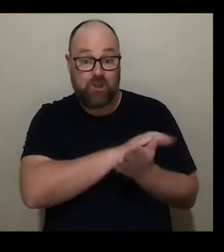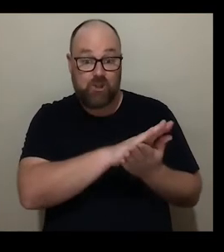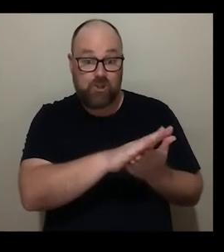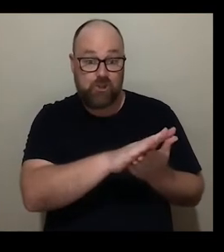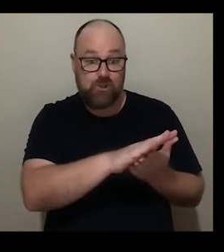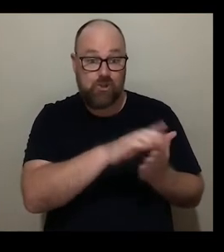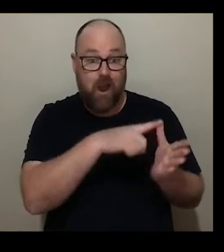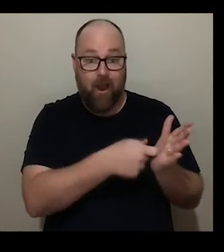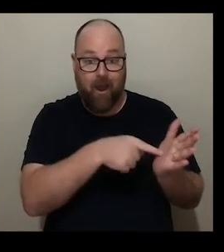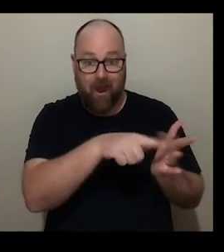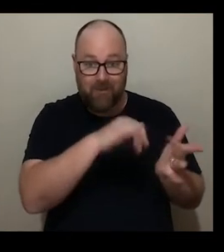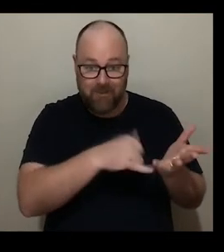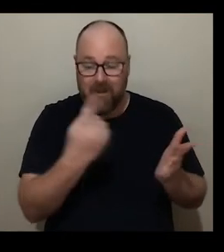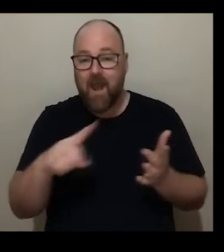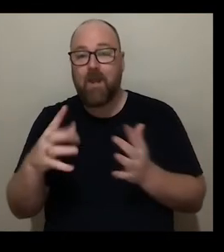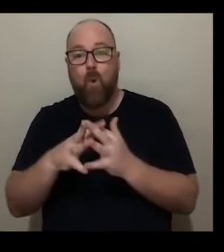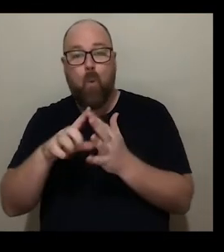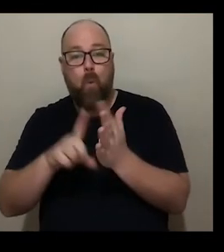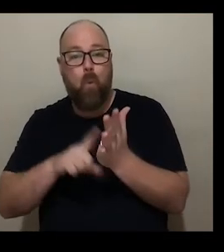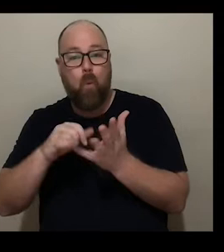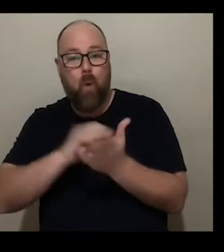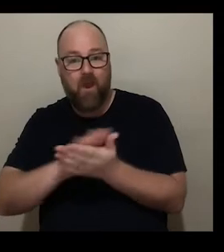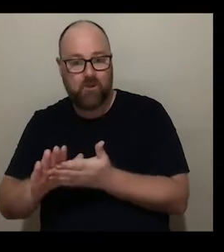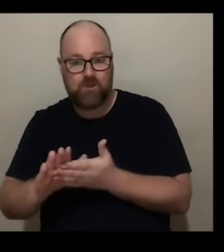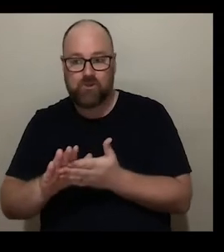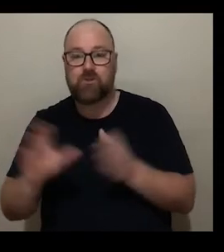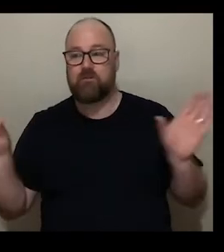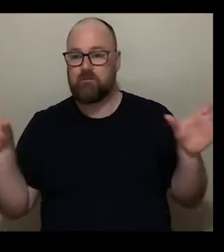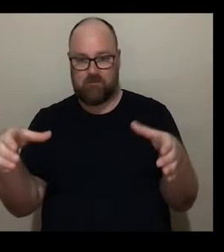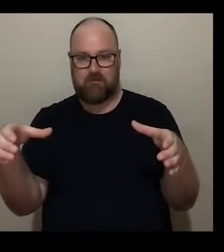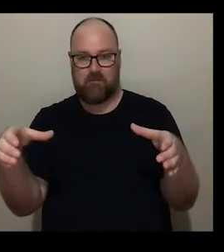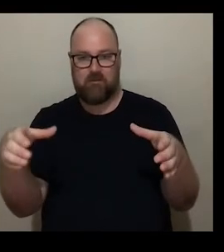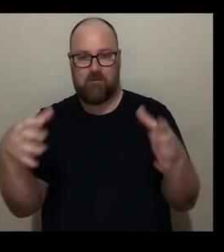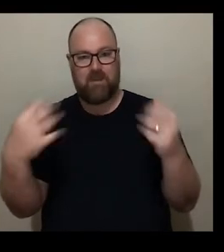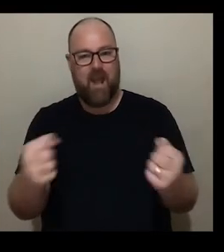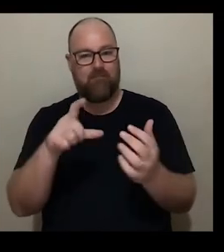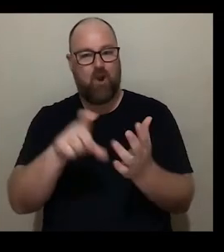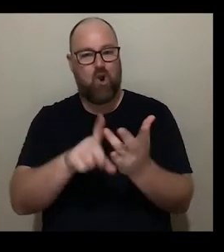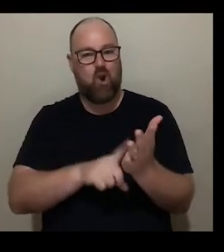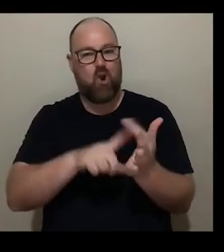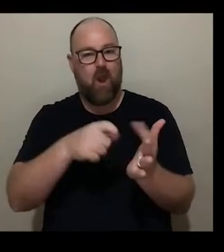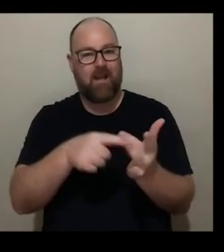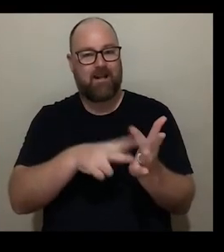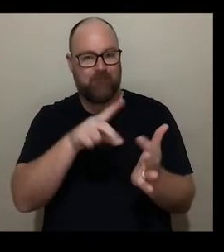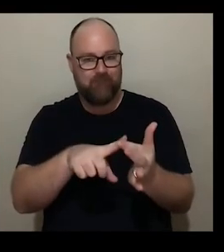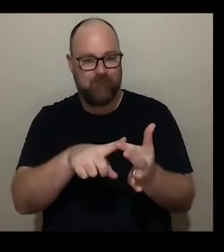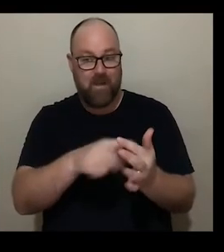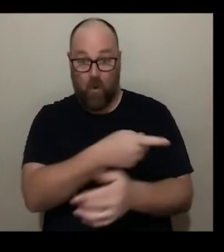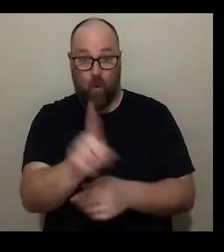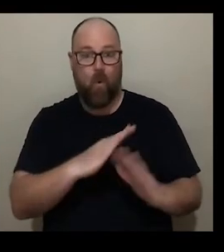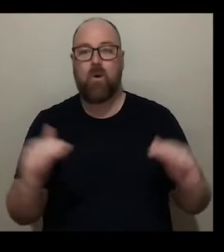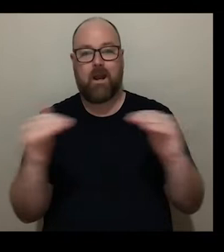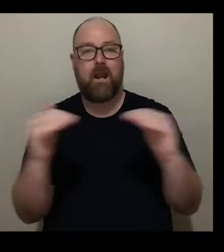of Welsh artists together where we're building a collective and we all have equal voices within the collective